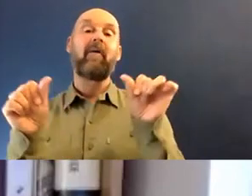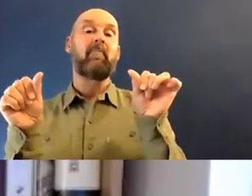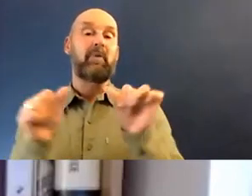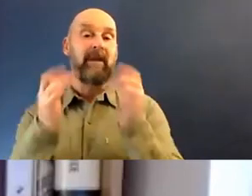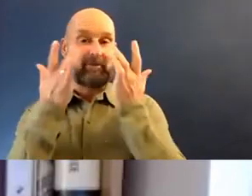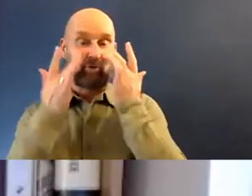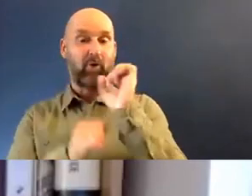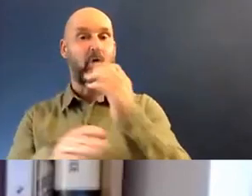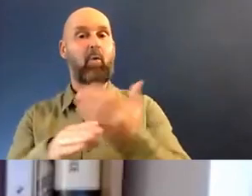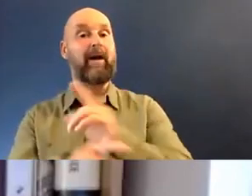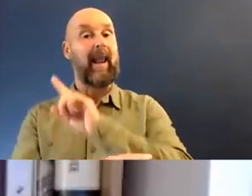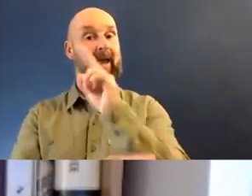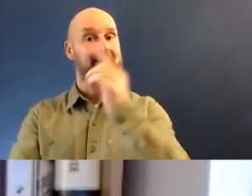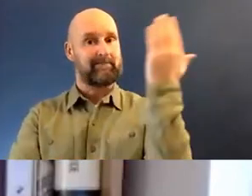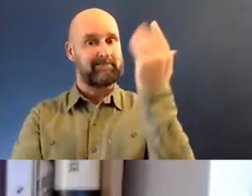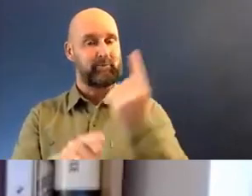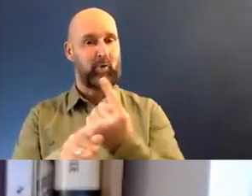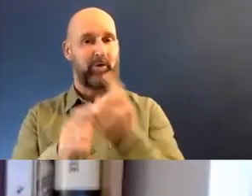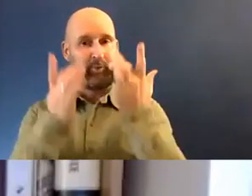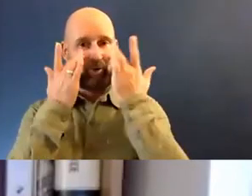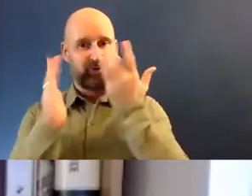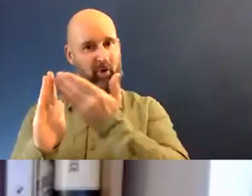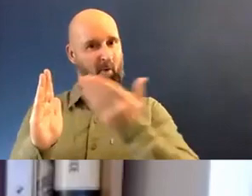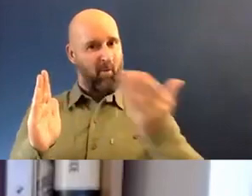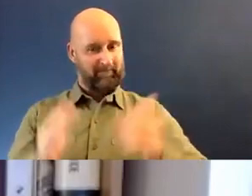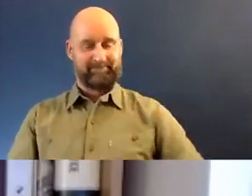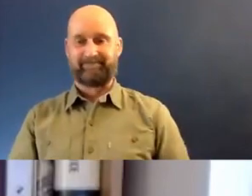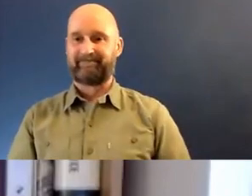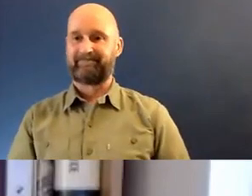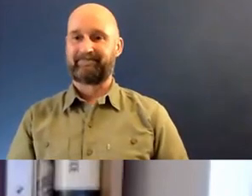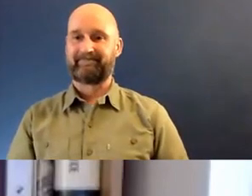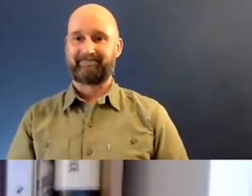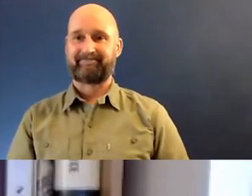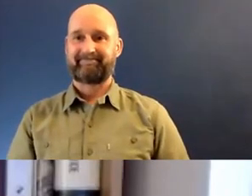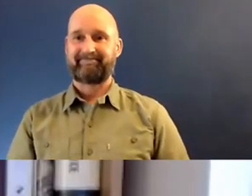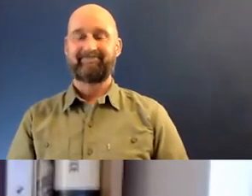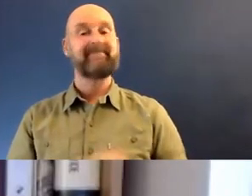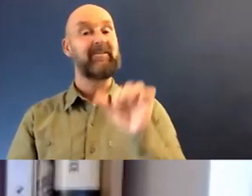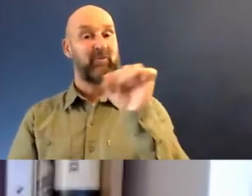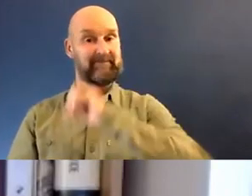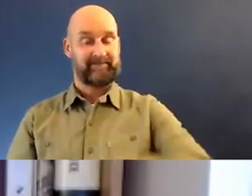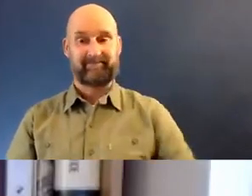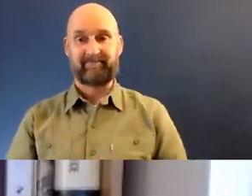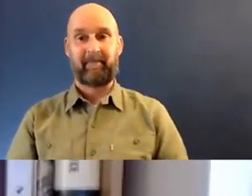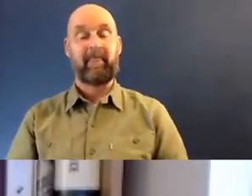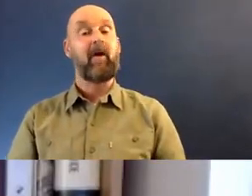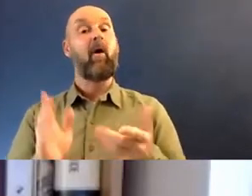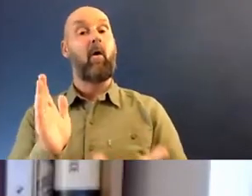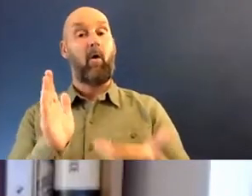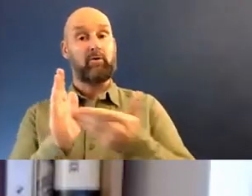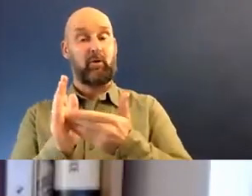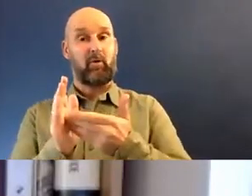your work when you come on to talk about your practice in more detail. Now, I'm going to be, I should also mention that